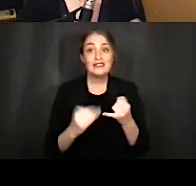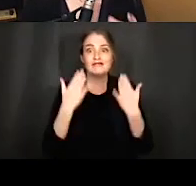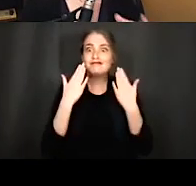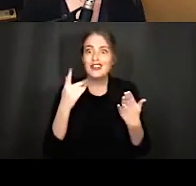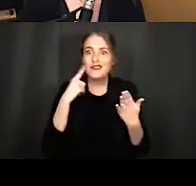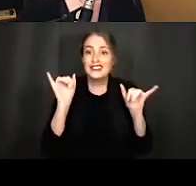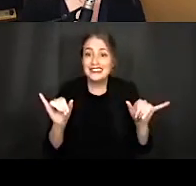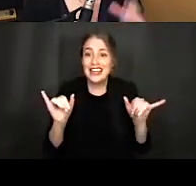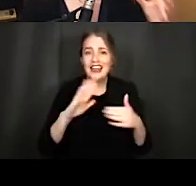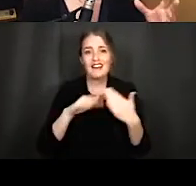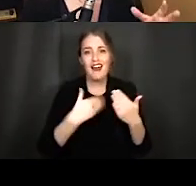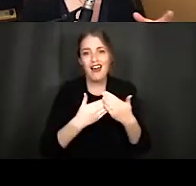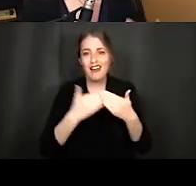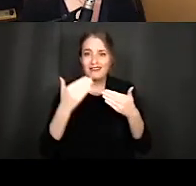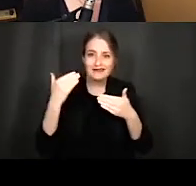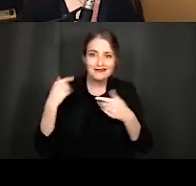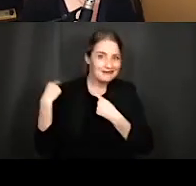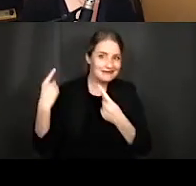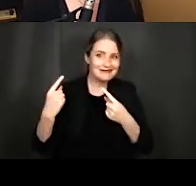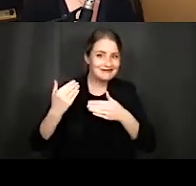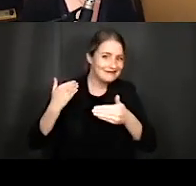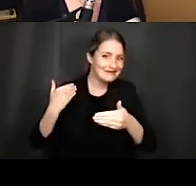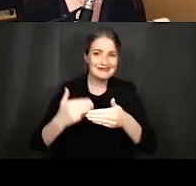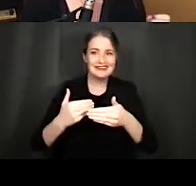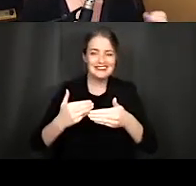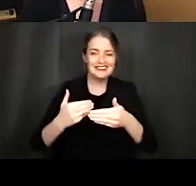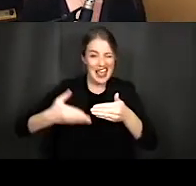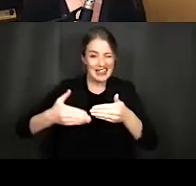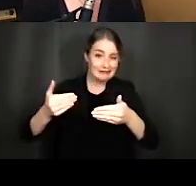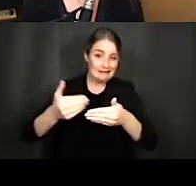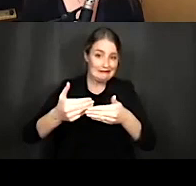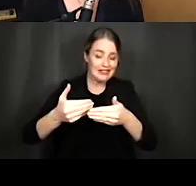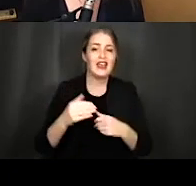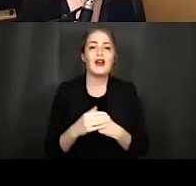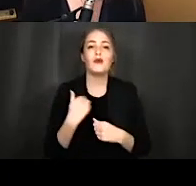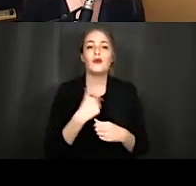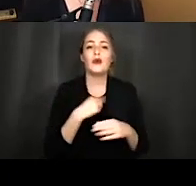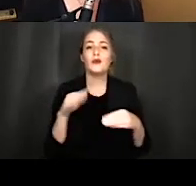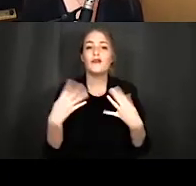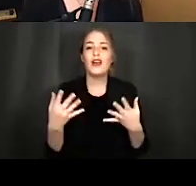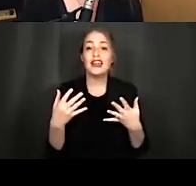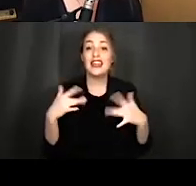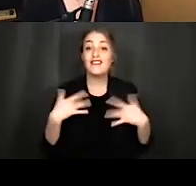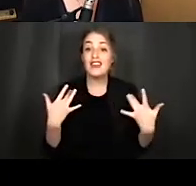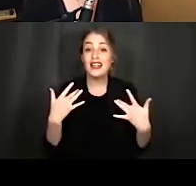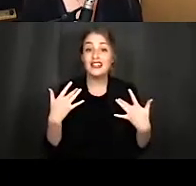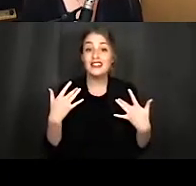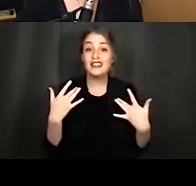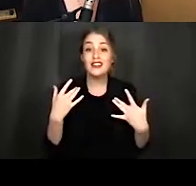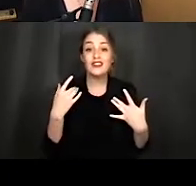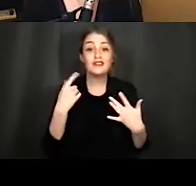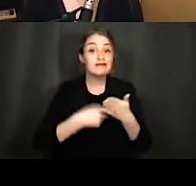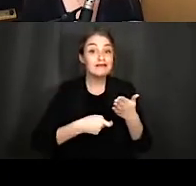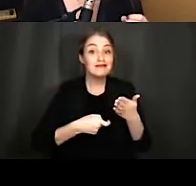around all this length uh to the very end of the the talk um we are providing these events for free because we think it's